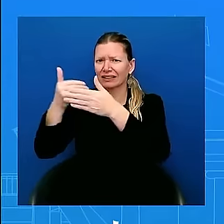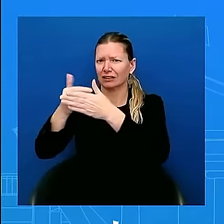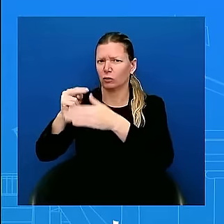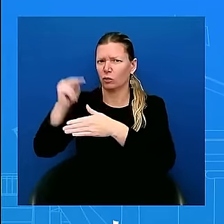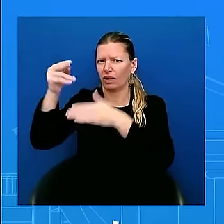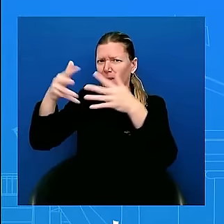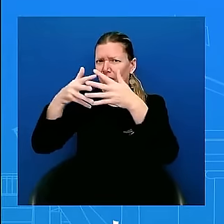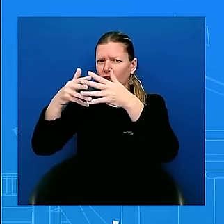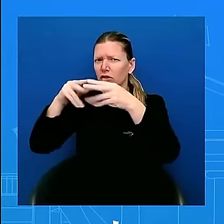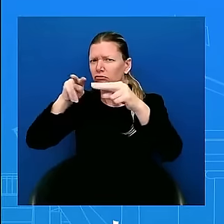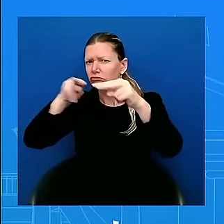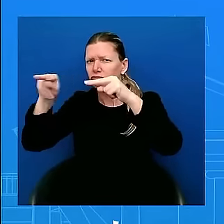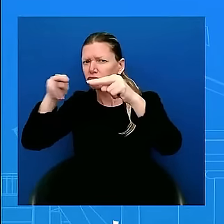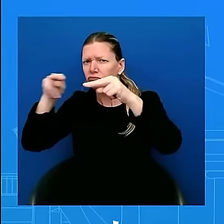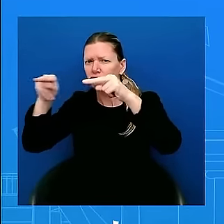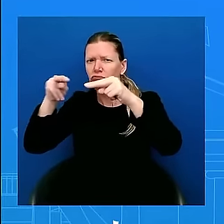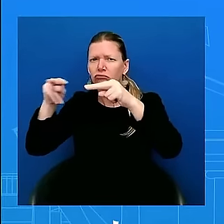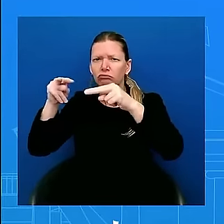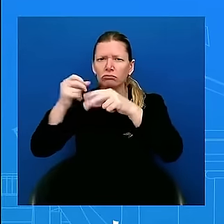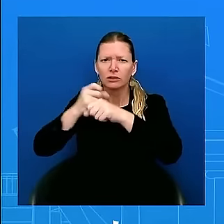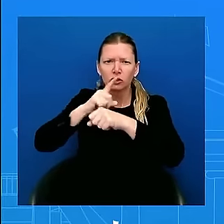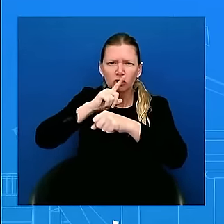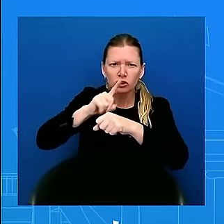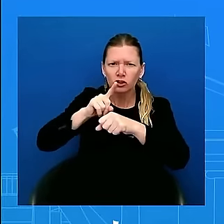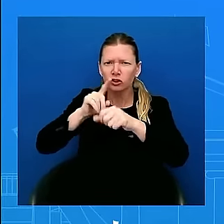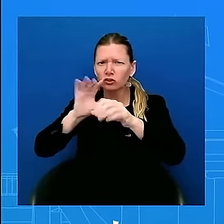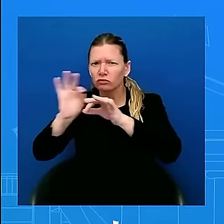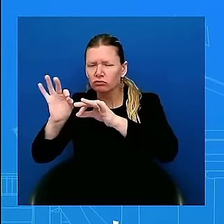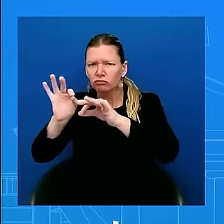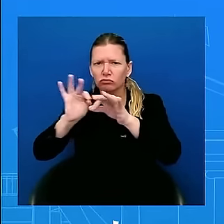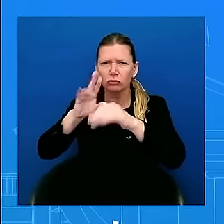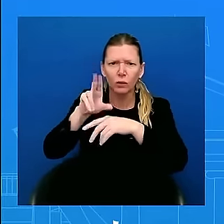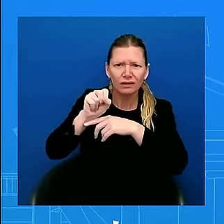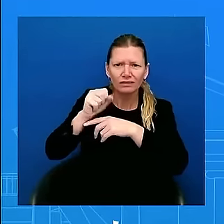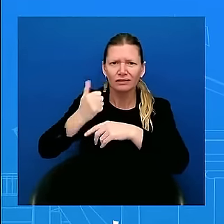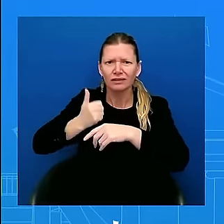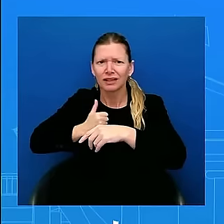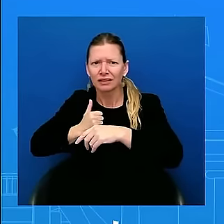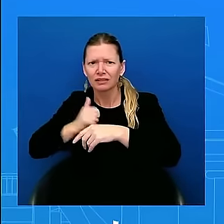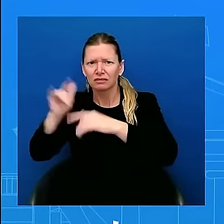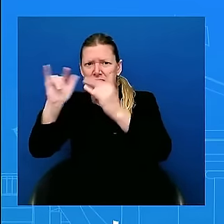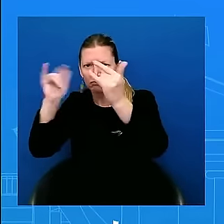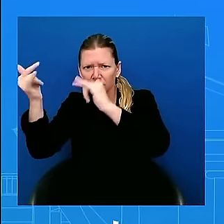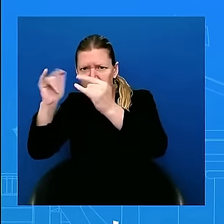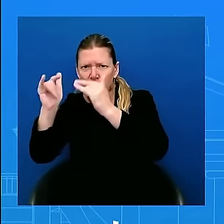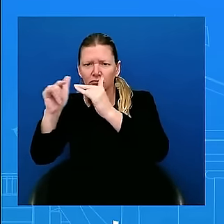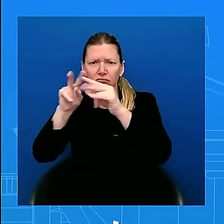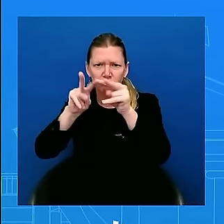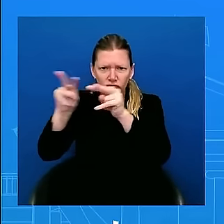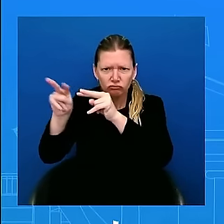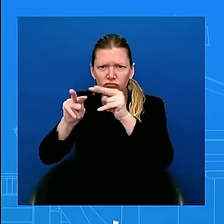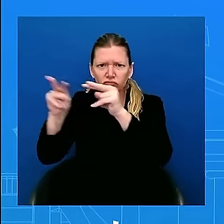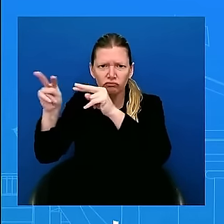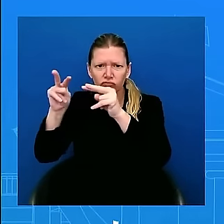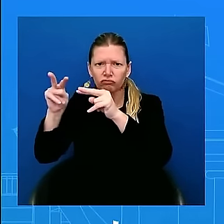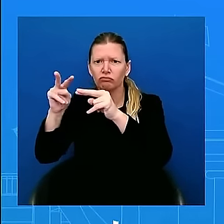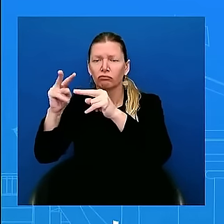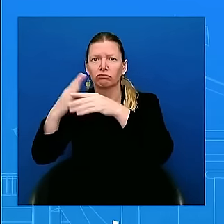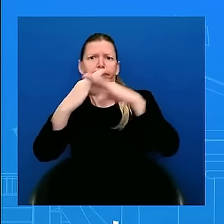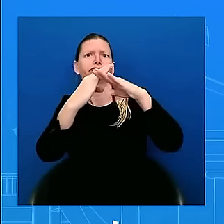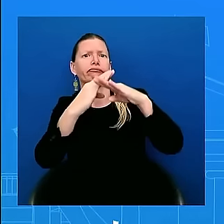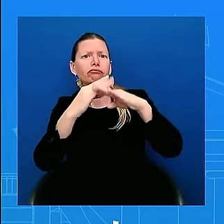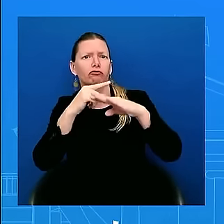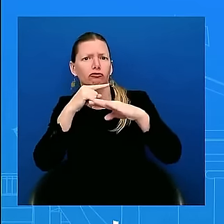detected, trackeded and intercepted the Russian and PRC aircraft and more broadly the U.S. remains concerned about the